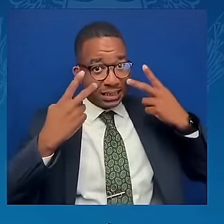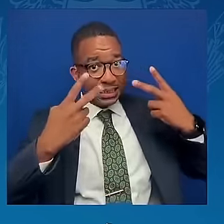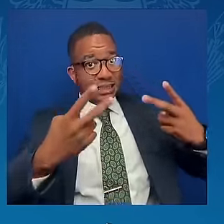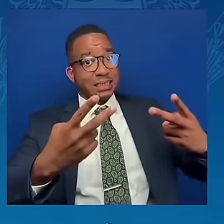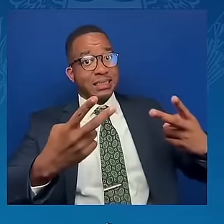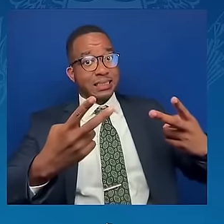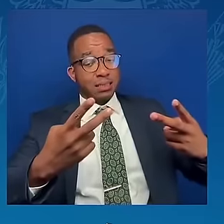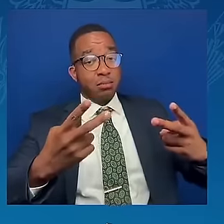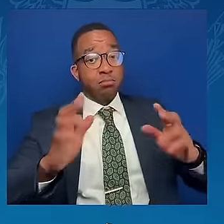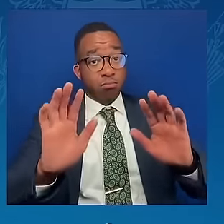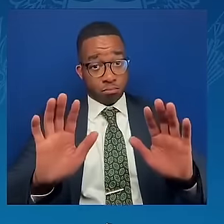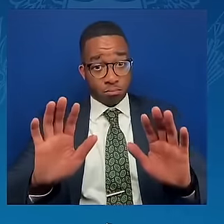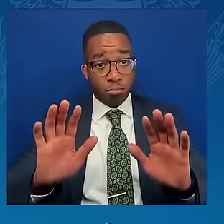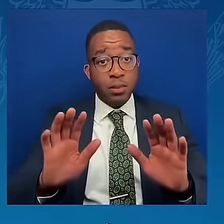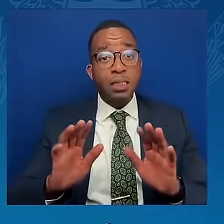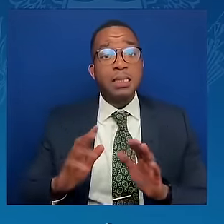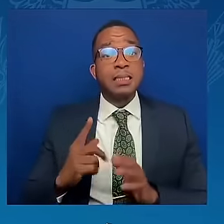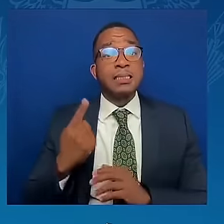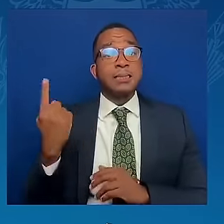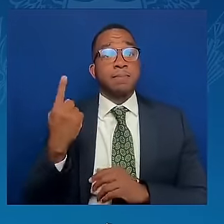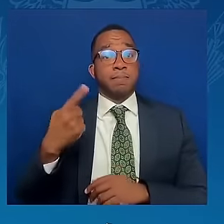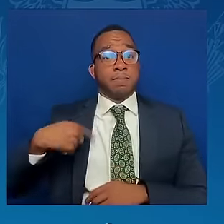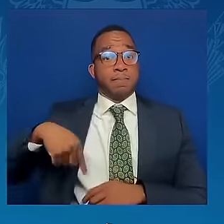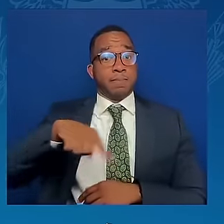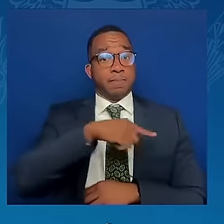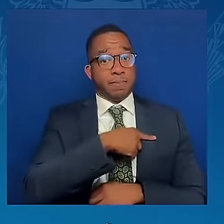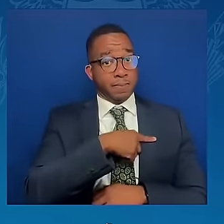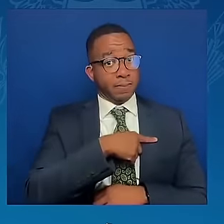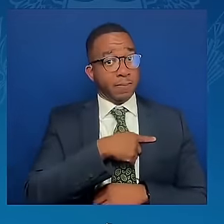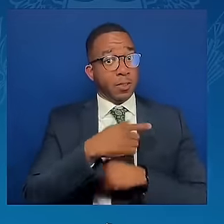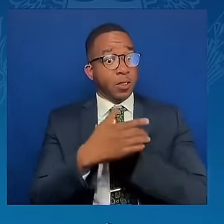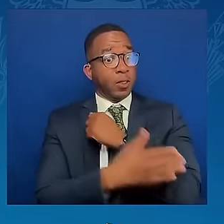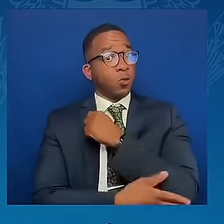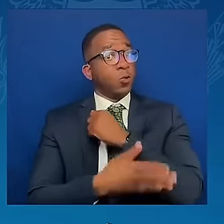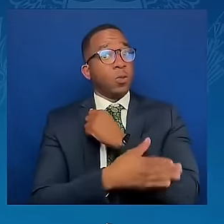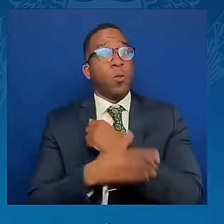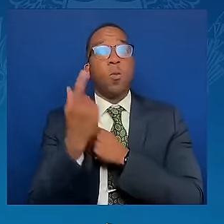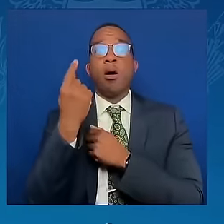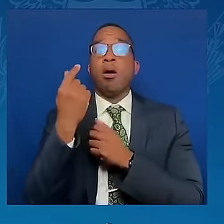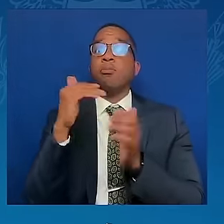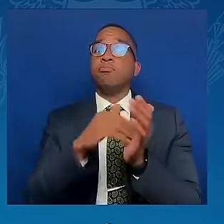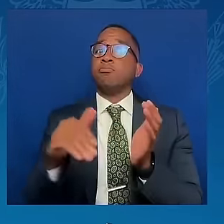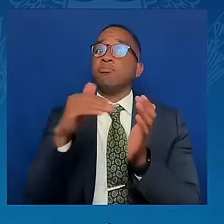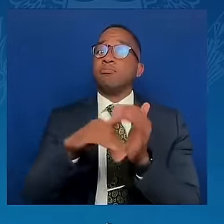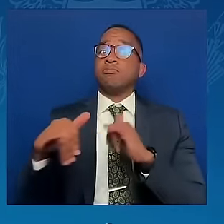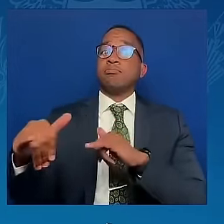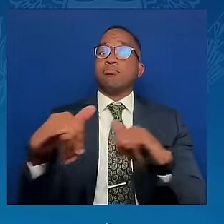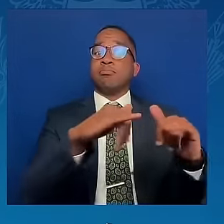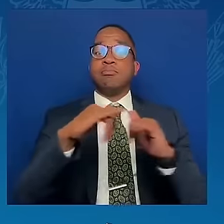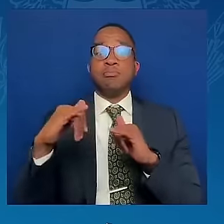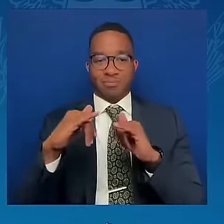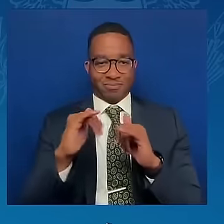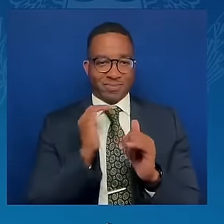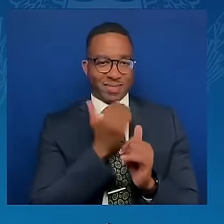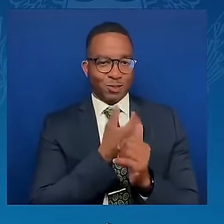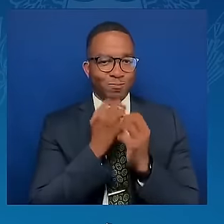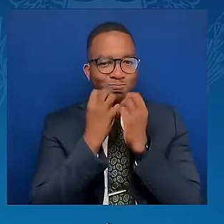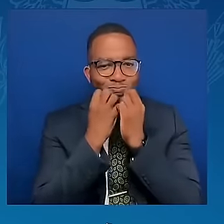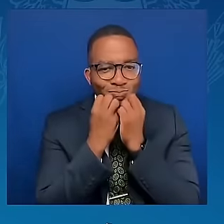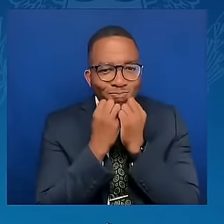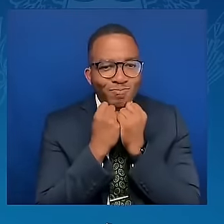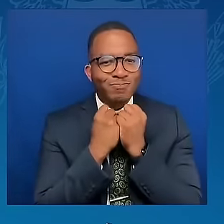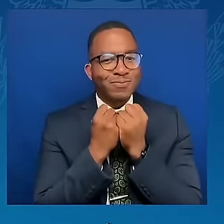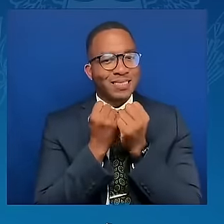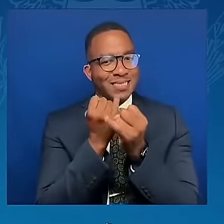countries have in common. We all value our independence and our freedom. We all